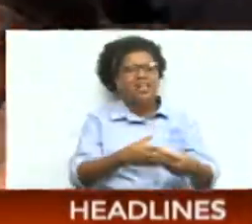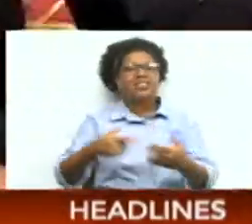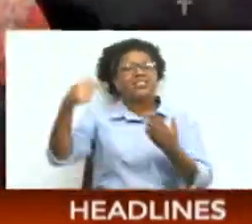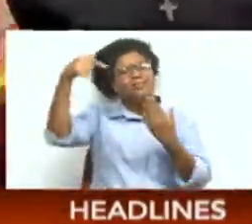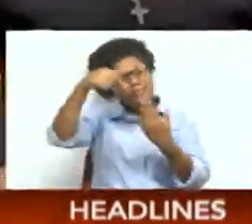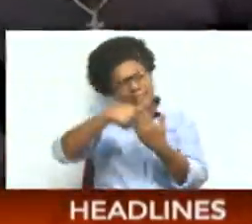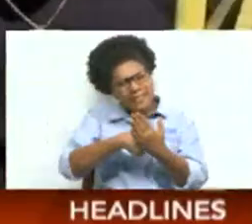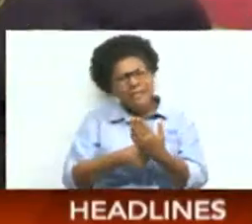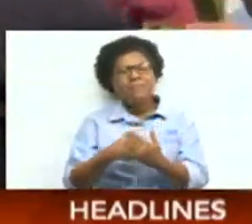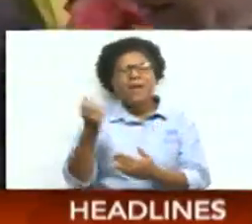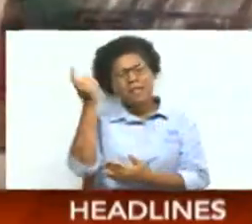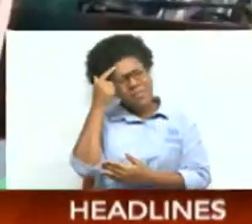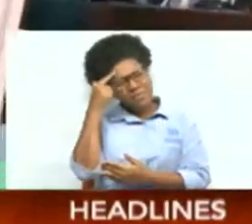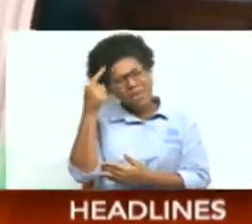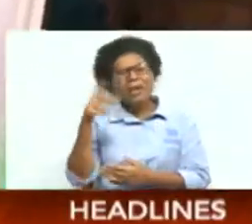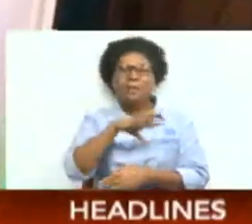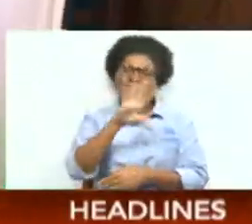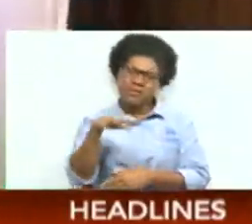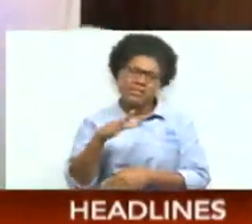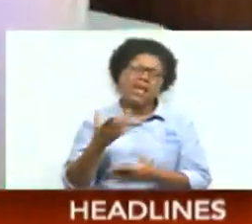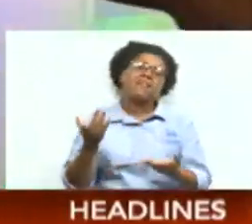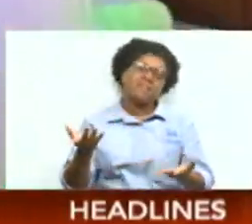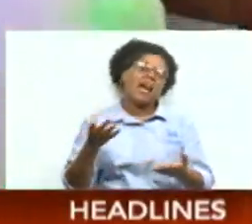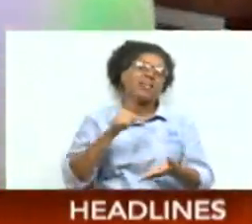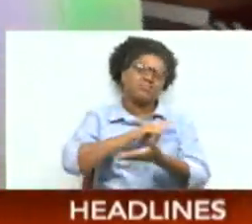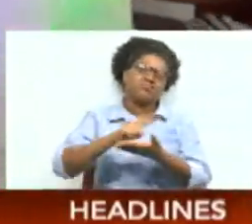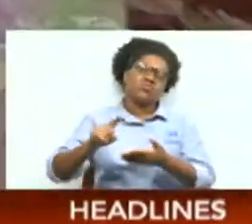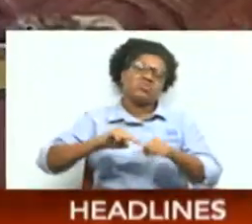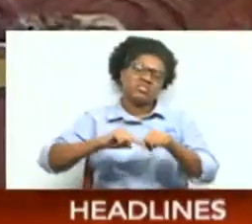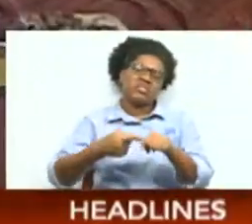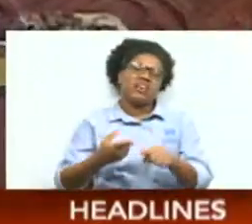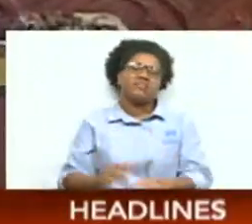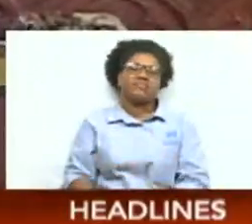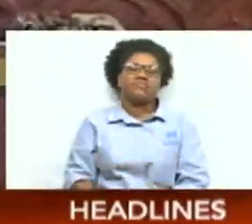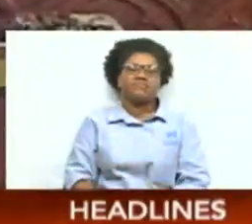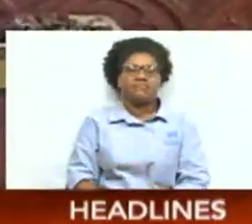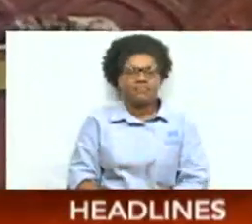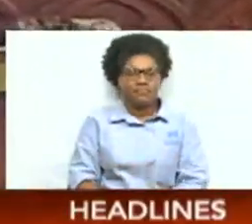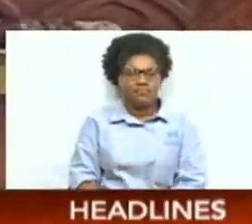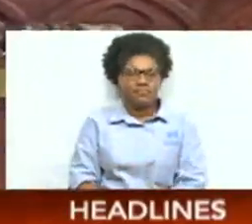last leg of Lent begins. Ryan Bajou, CNC3 News.